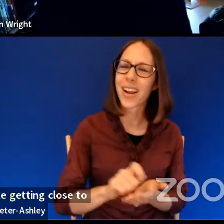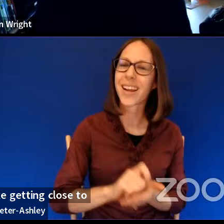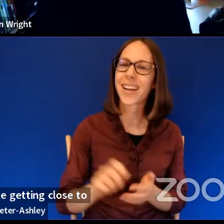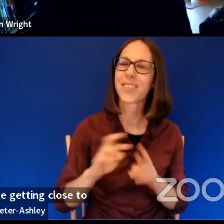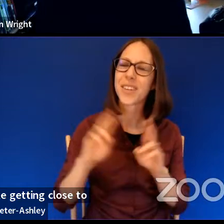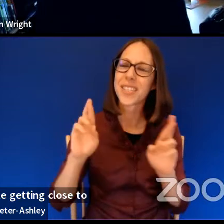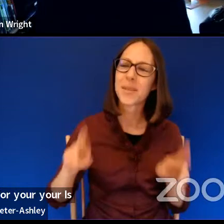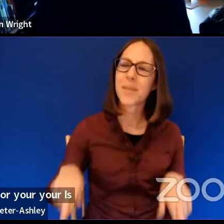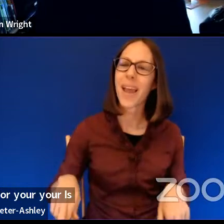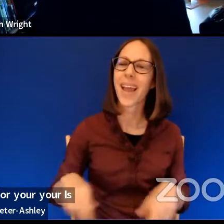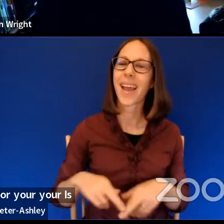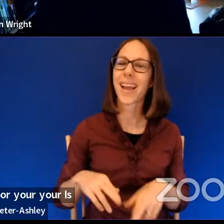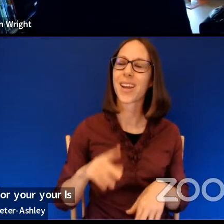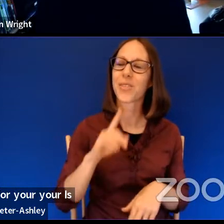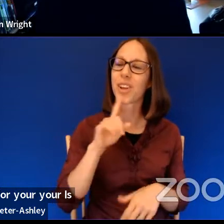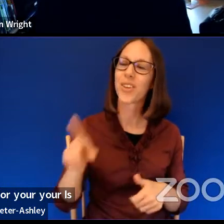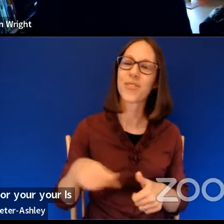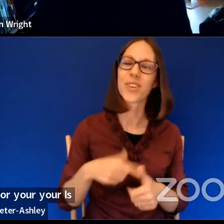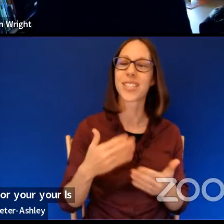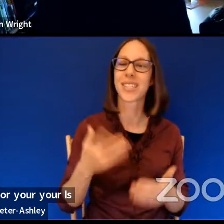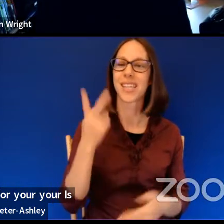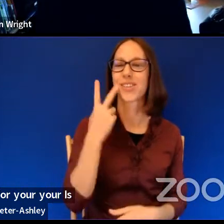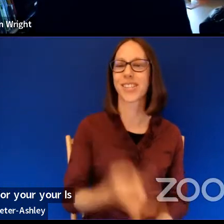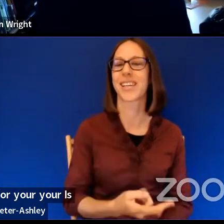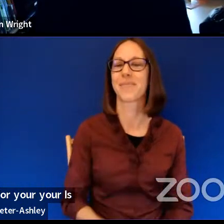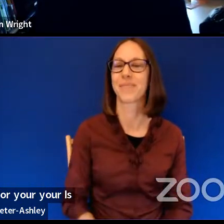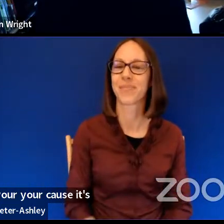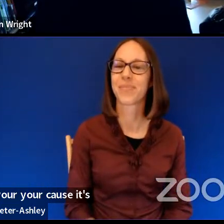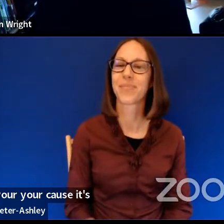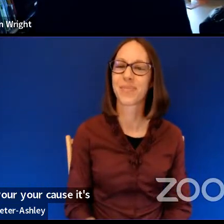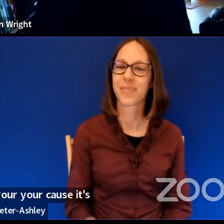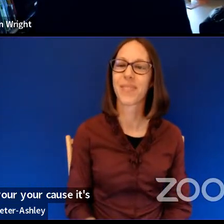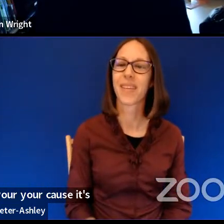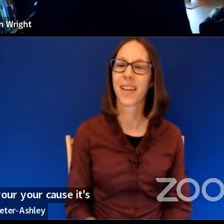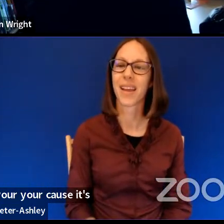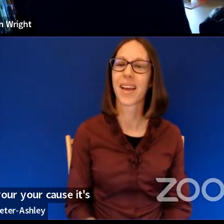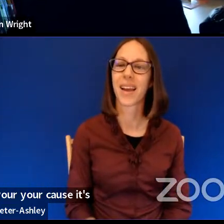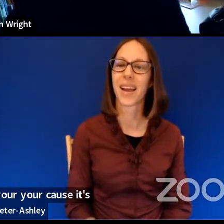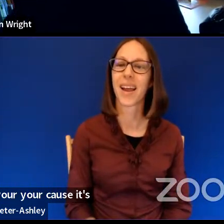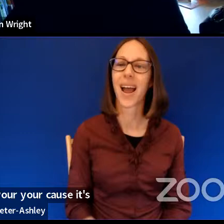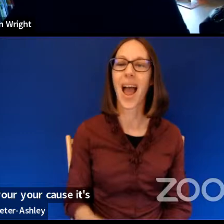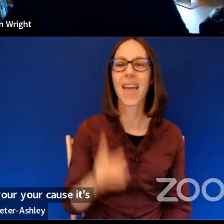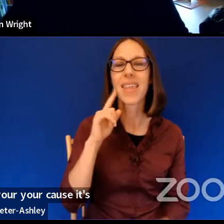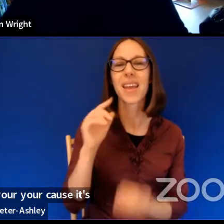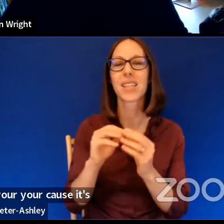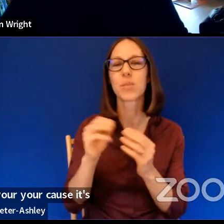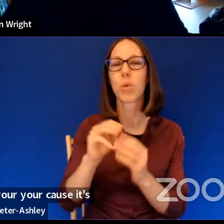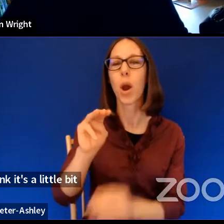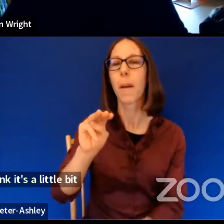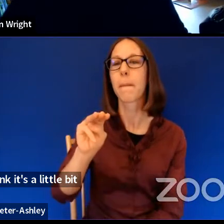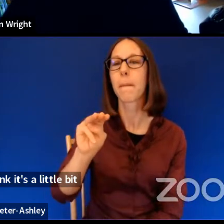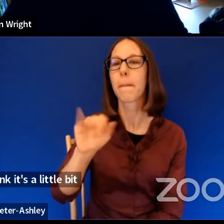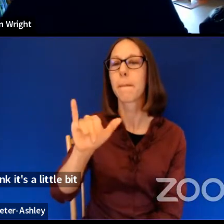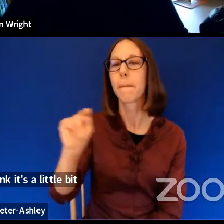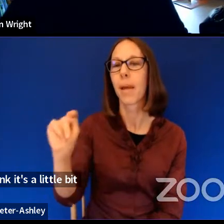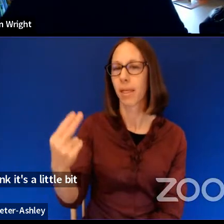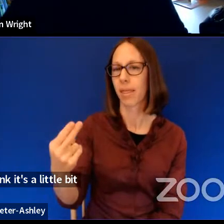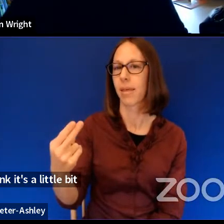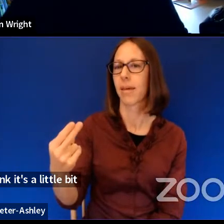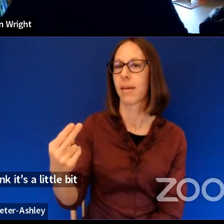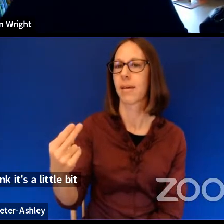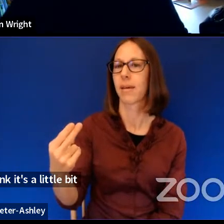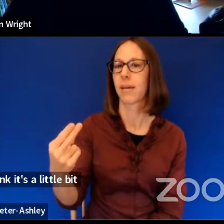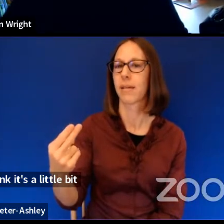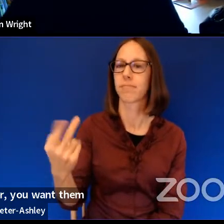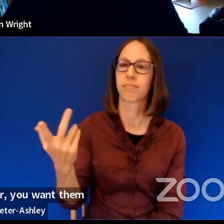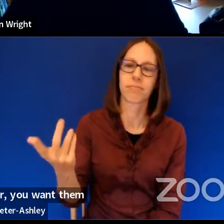because it's the very first thing you see. I think it's a little bit about myth and you can take that and I, however you